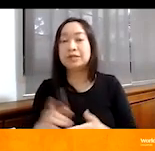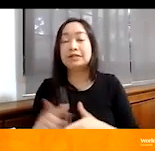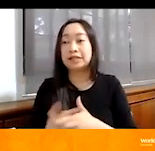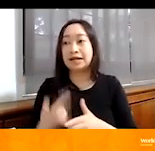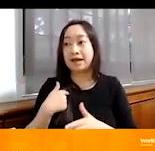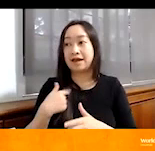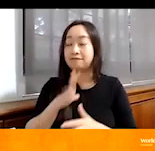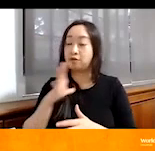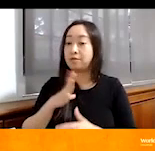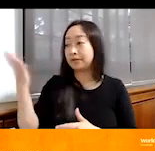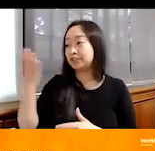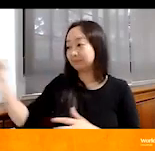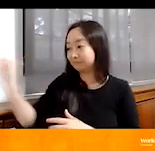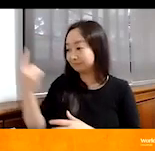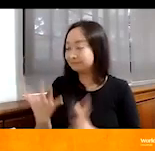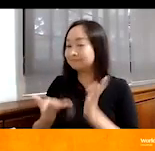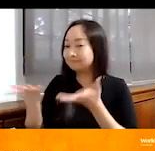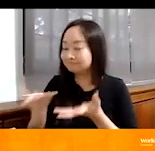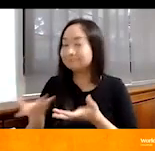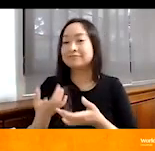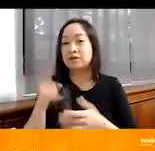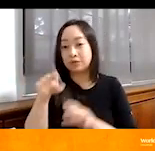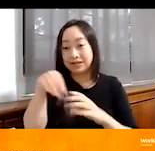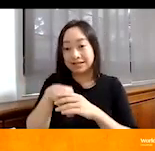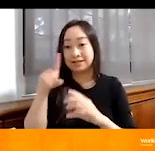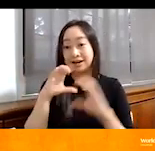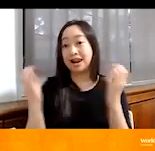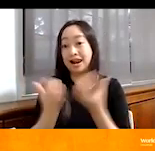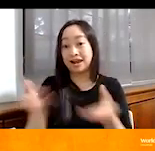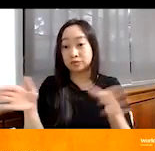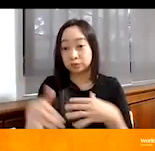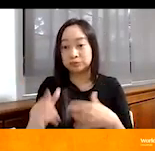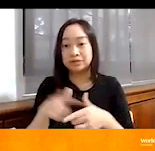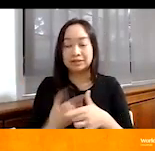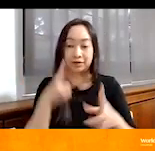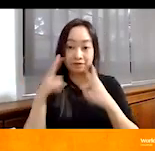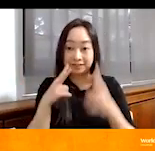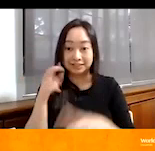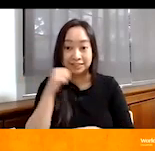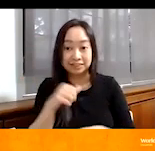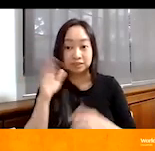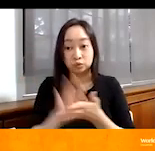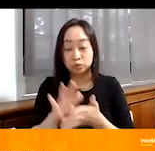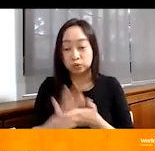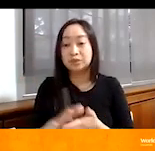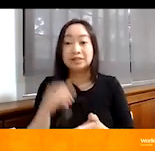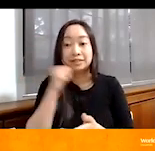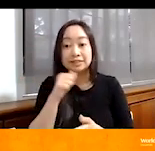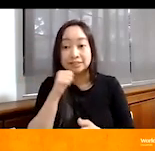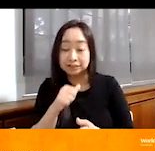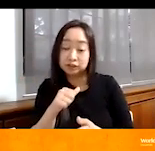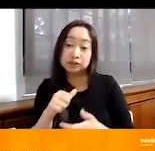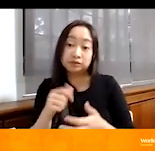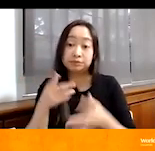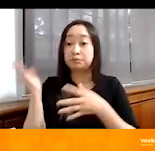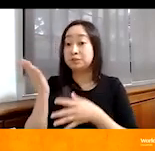presentation. were down in like one of the main classrooms and it was a girls' school and the girls were presenting about the project. We had